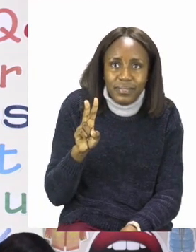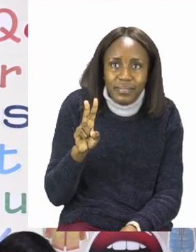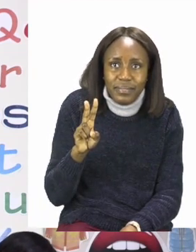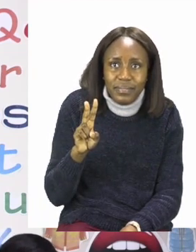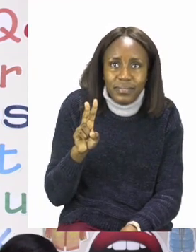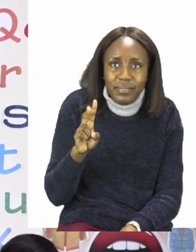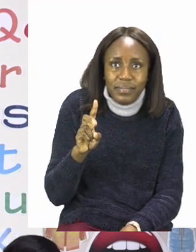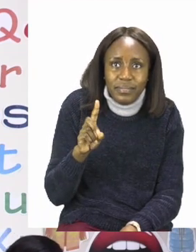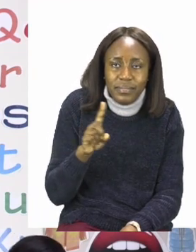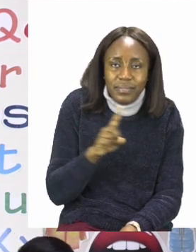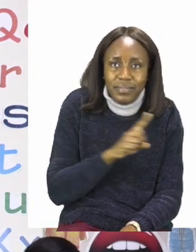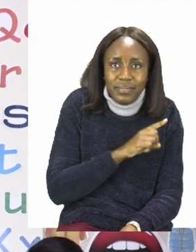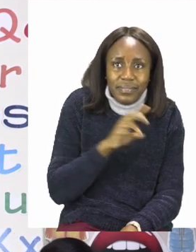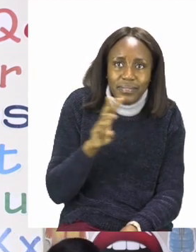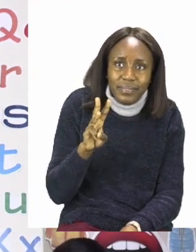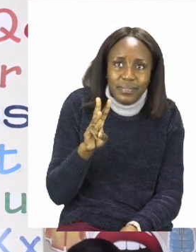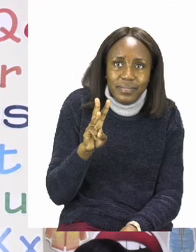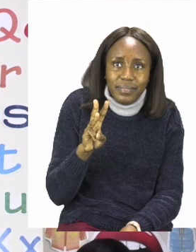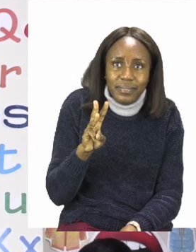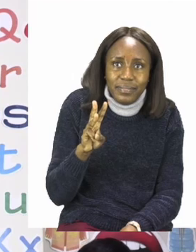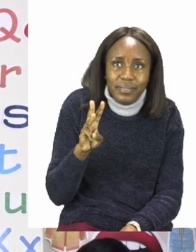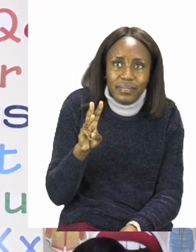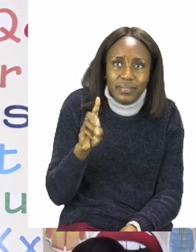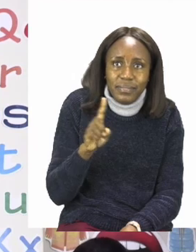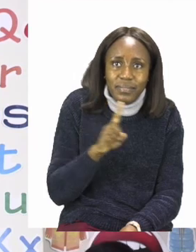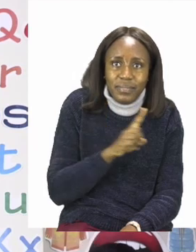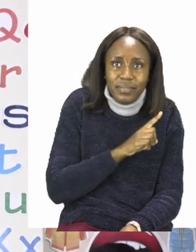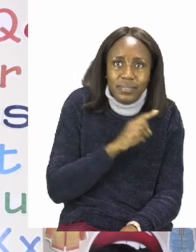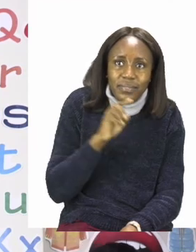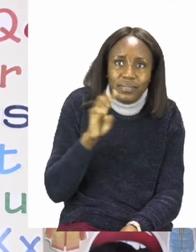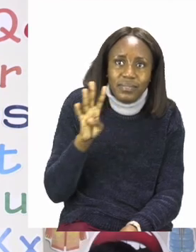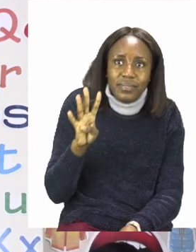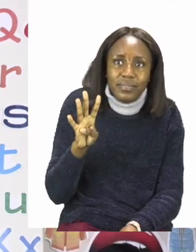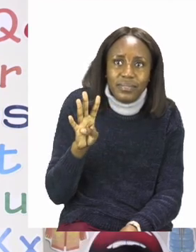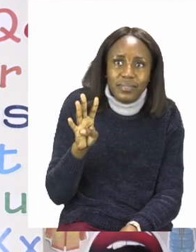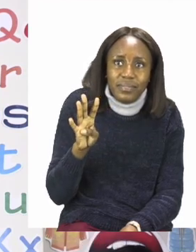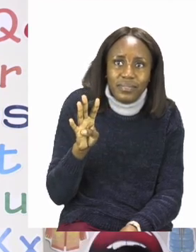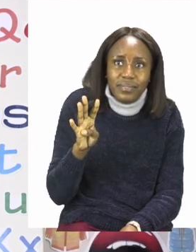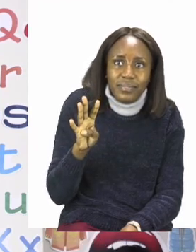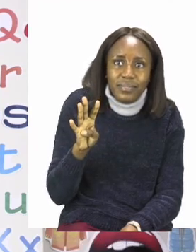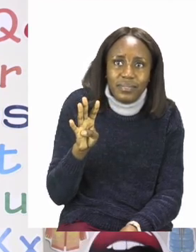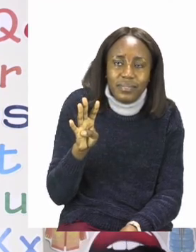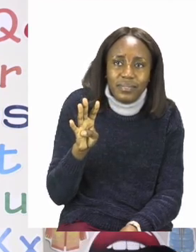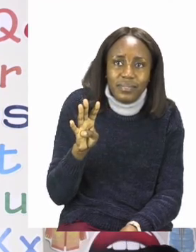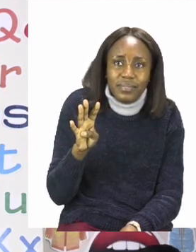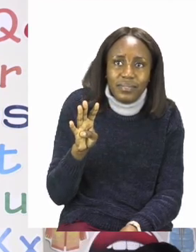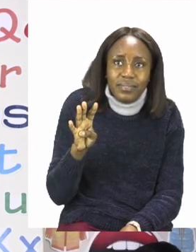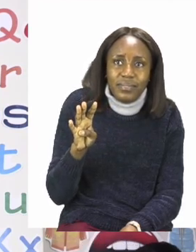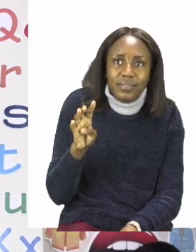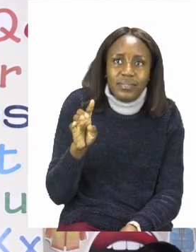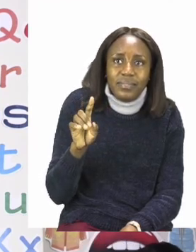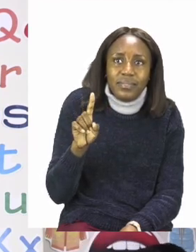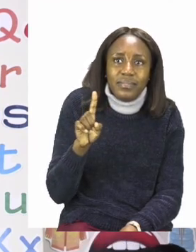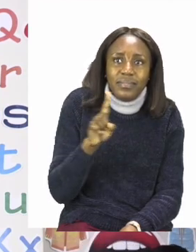13, 14. Almost there.